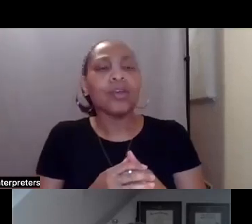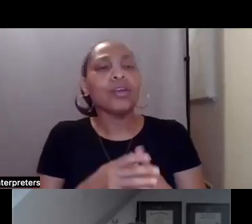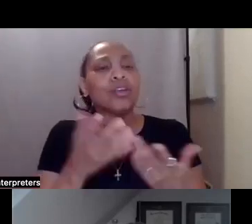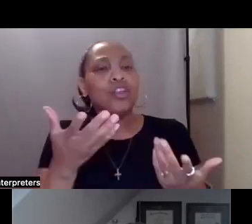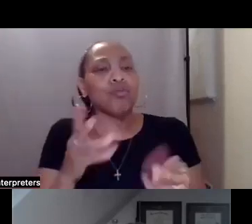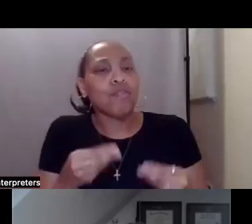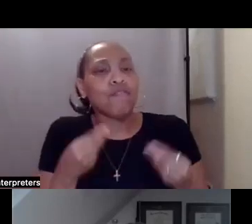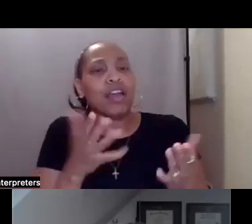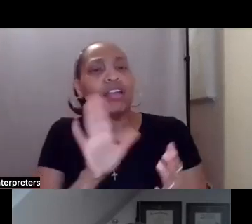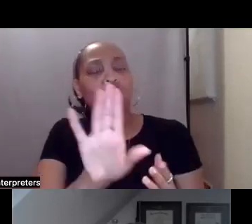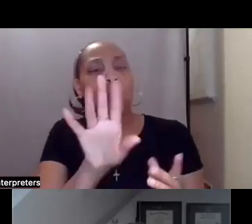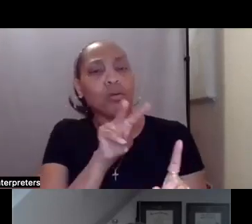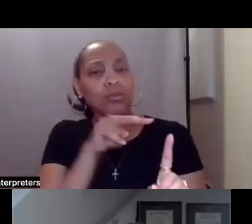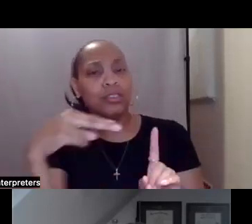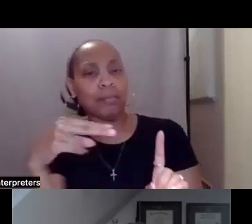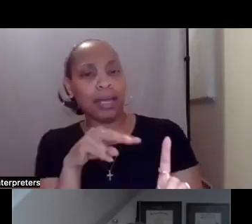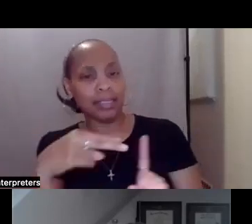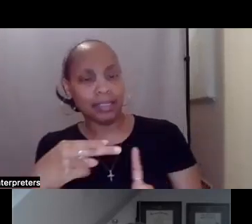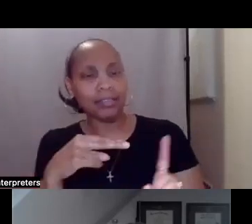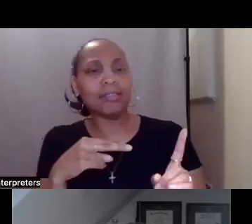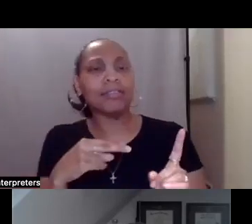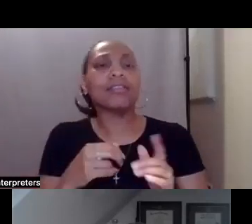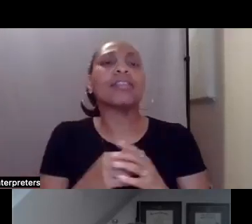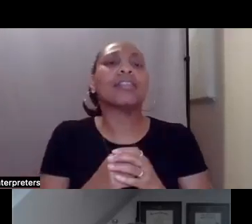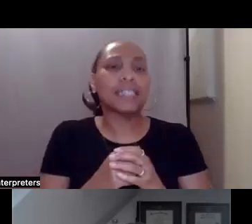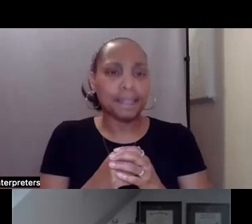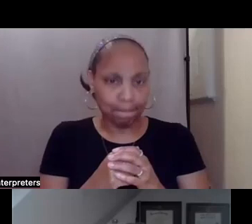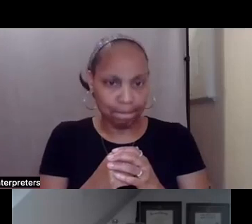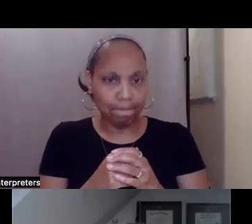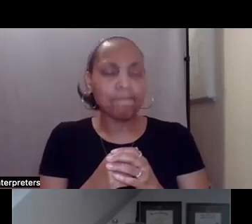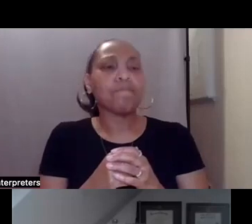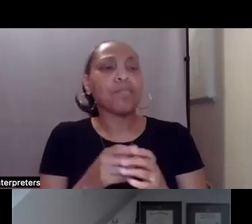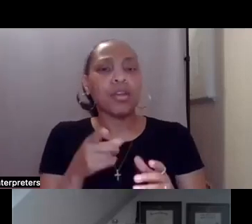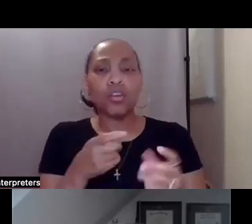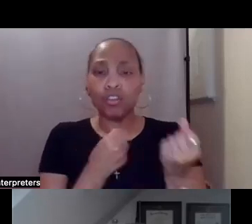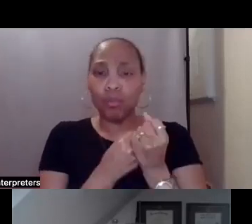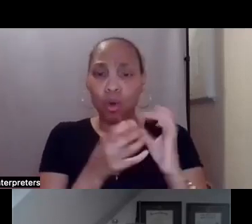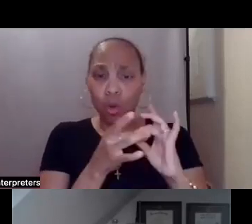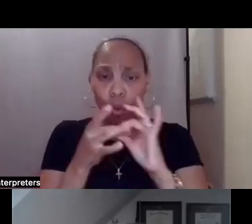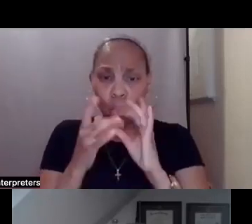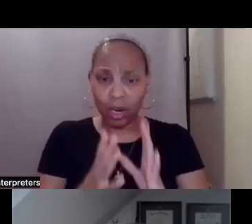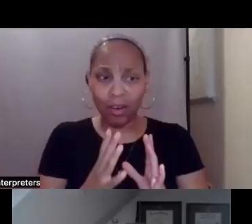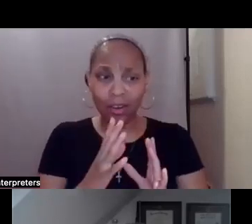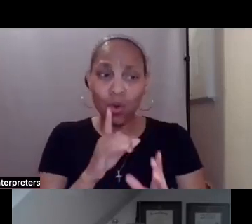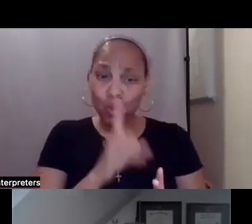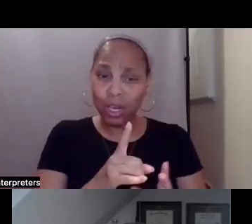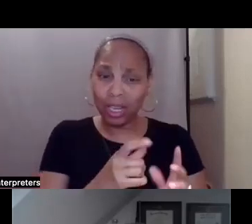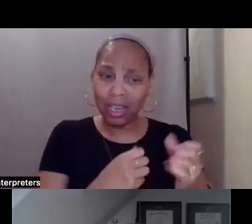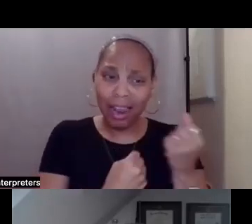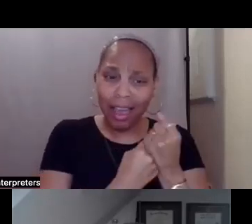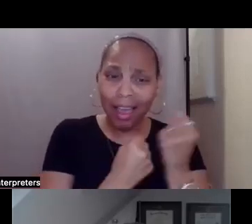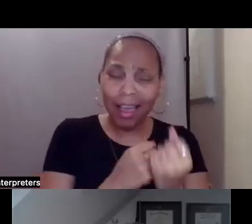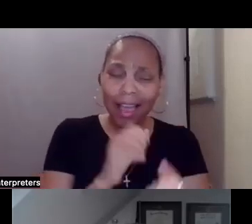but you've come down to the fact that, you know, your support coordinator is really an ally with you, right? You're